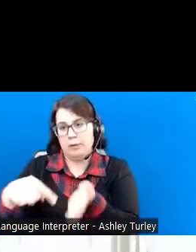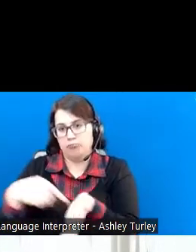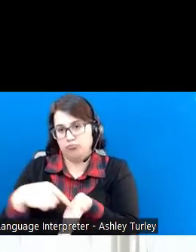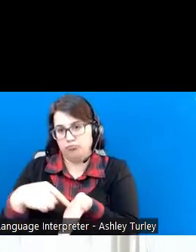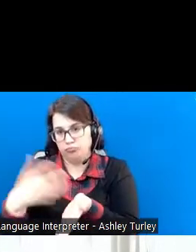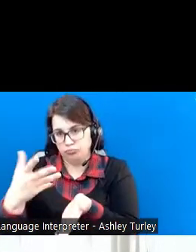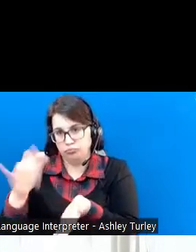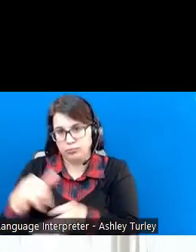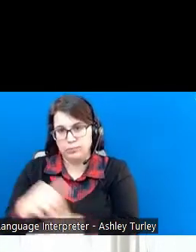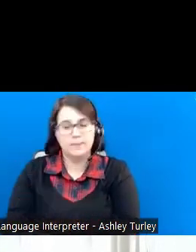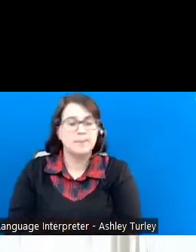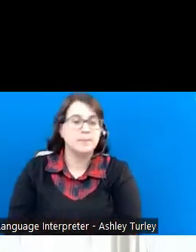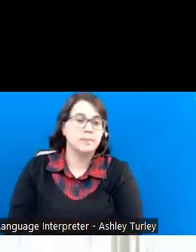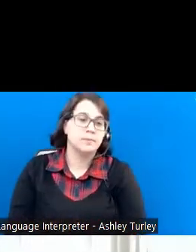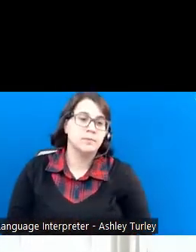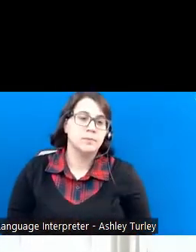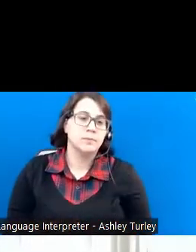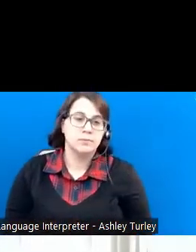slide, please.